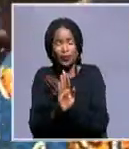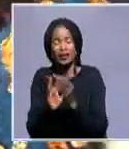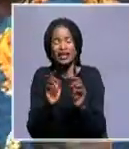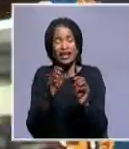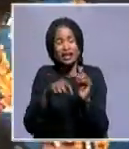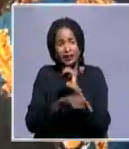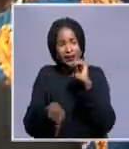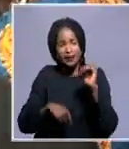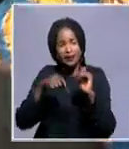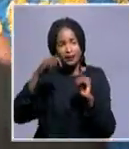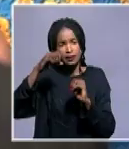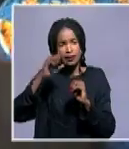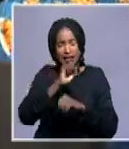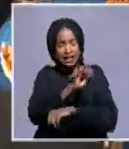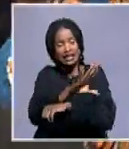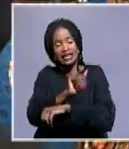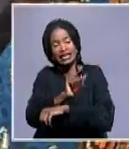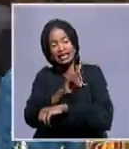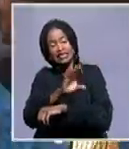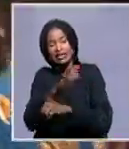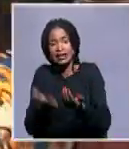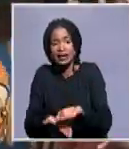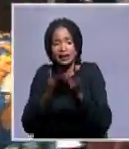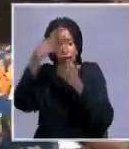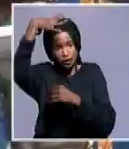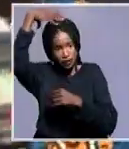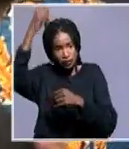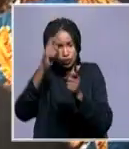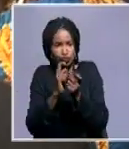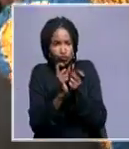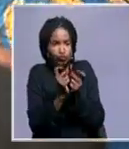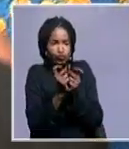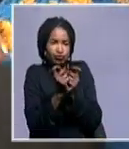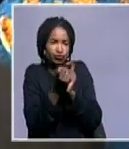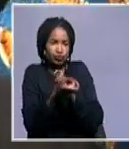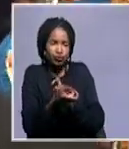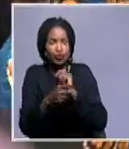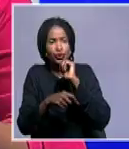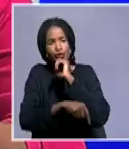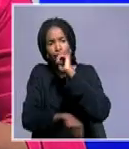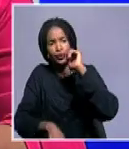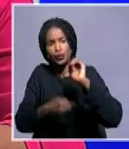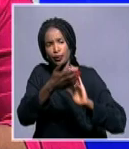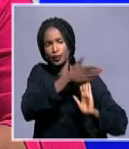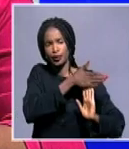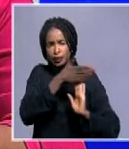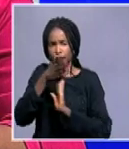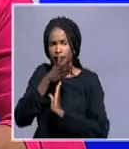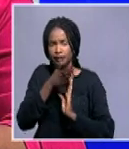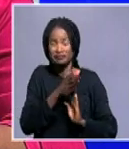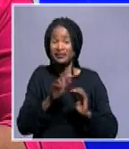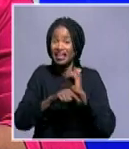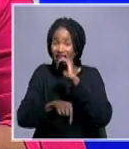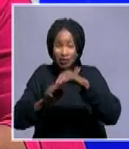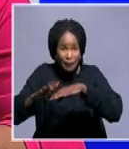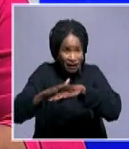countries are assisting our sister countries with the reform of its security structures. Madagascar,